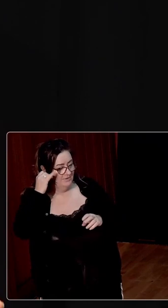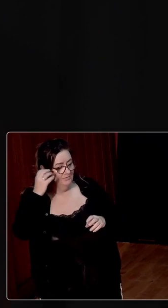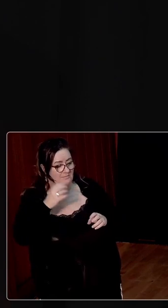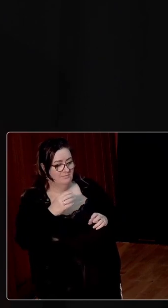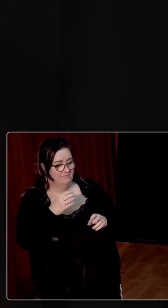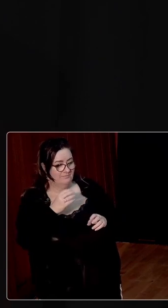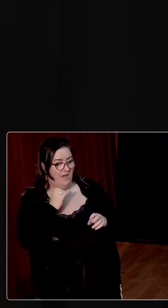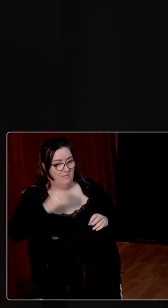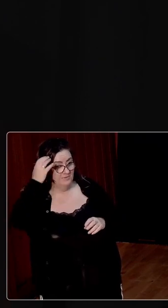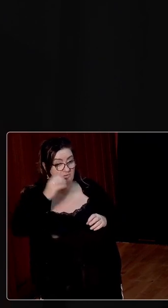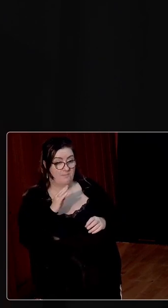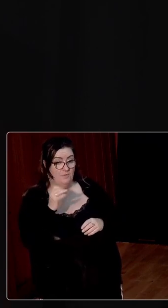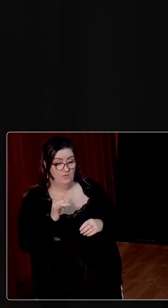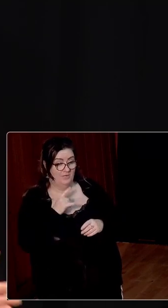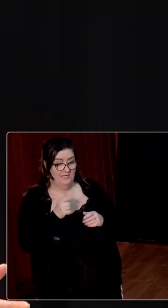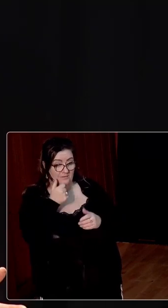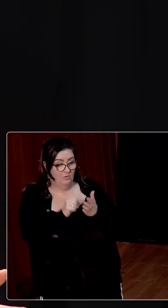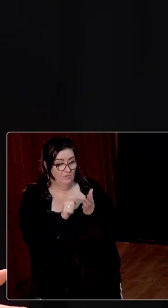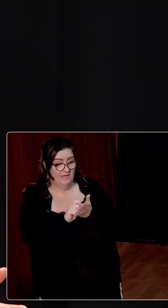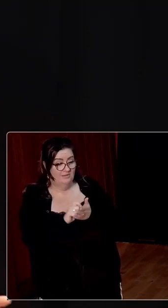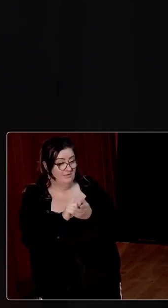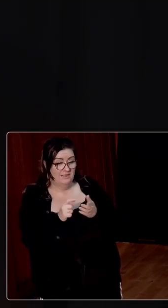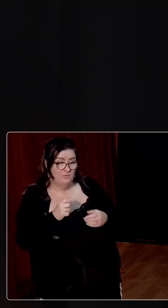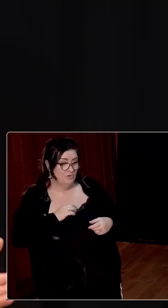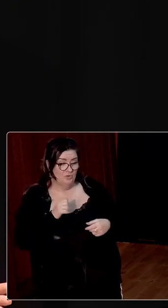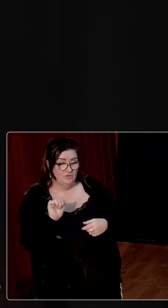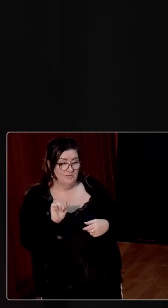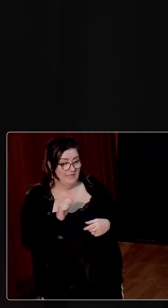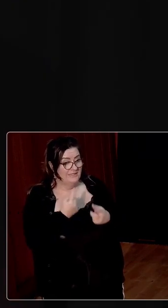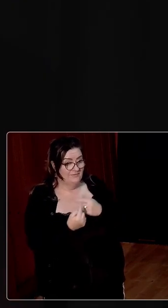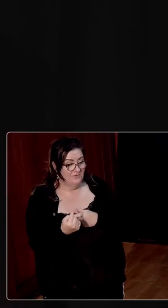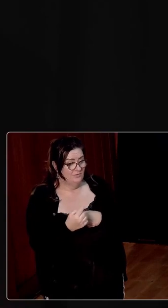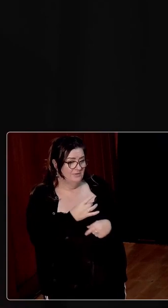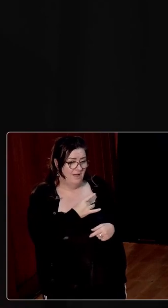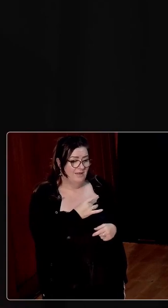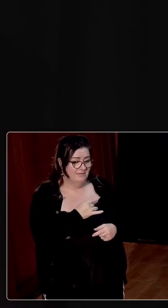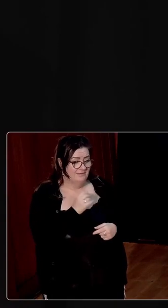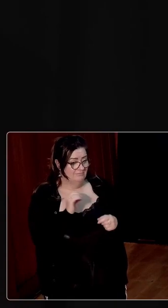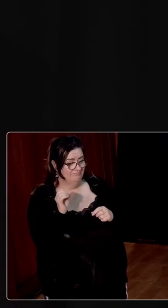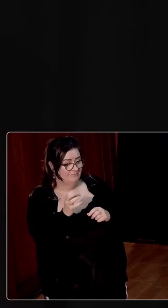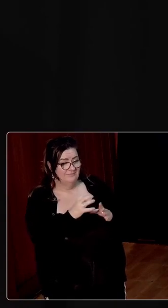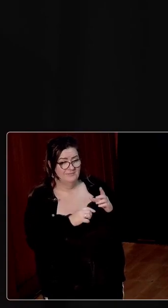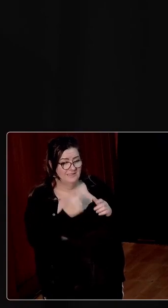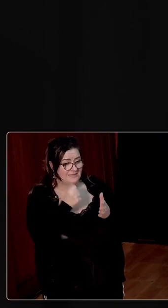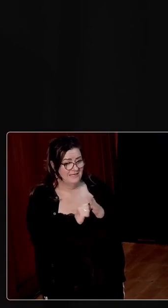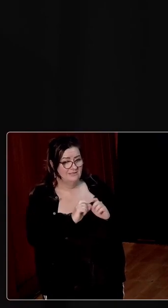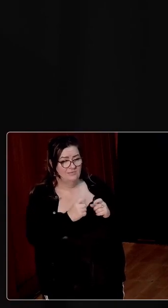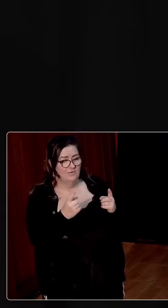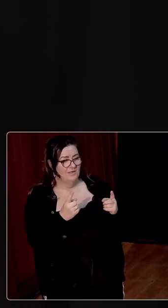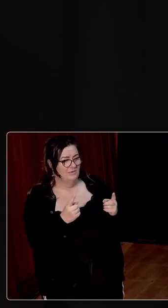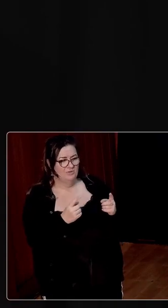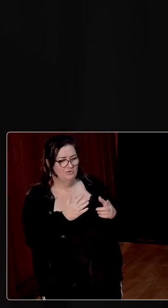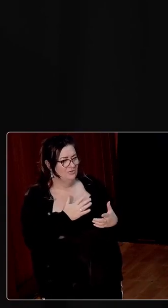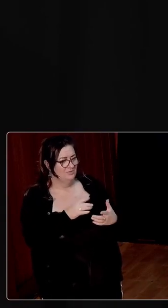by people from all over the country. And he was really, really good to them, you know, on an individual level, very kind. But there was just